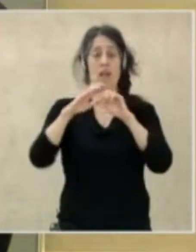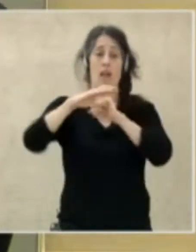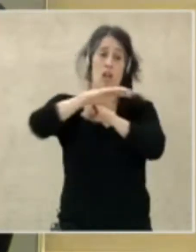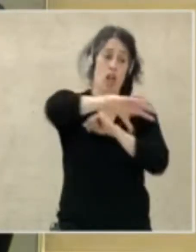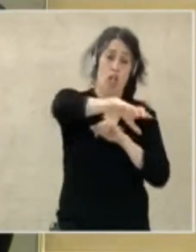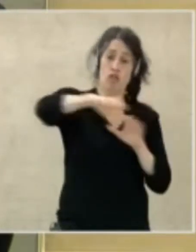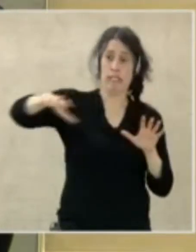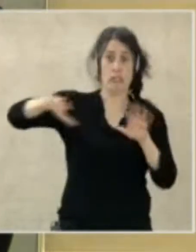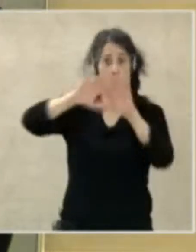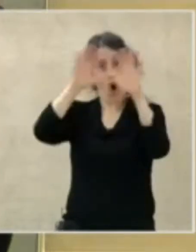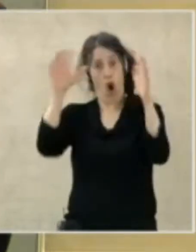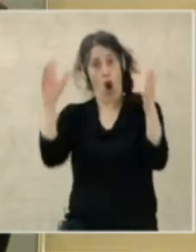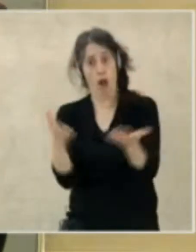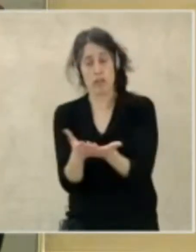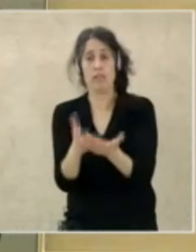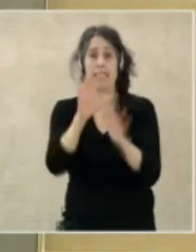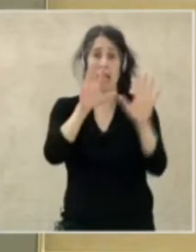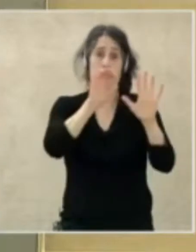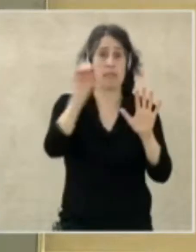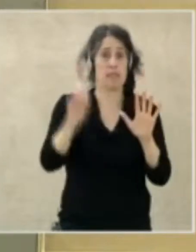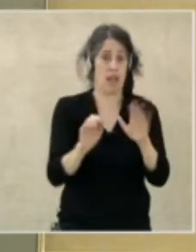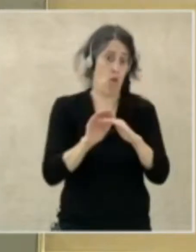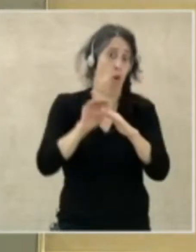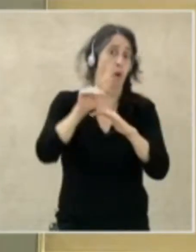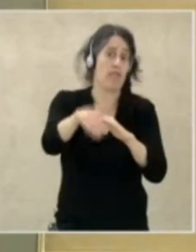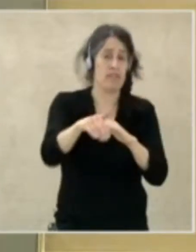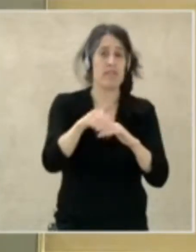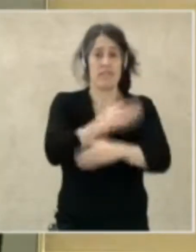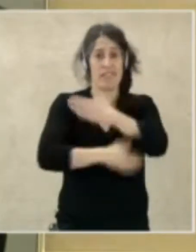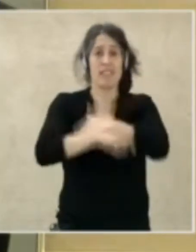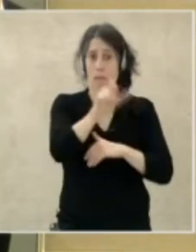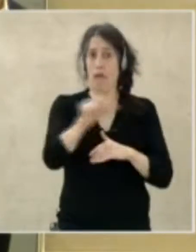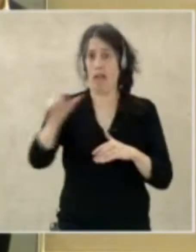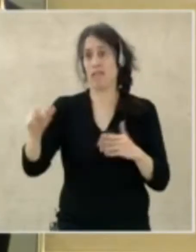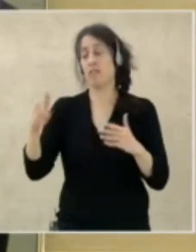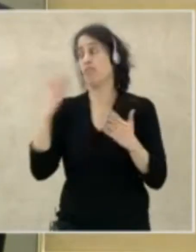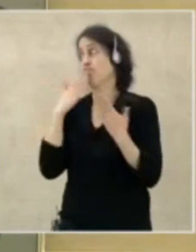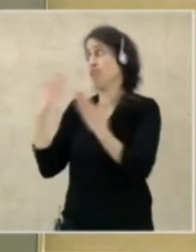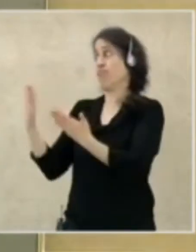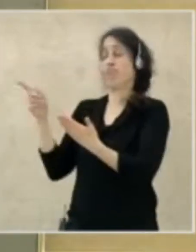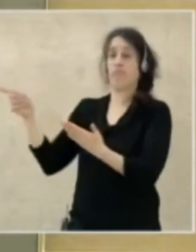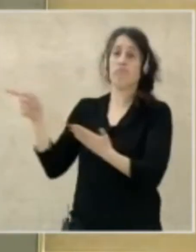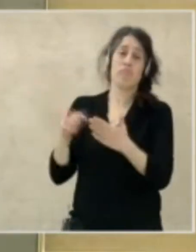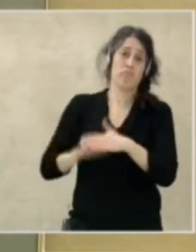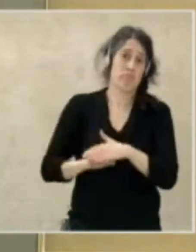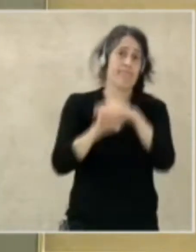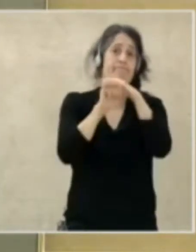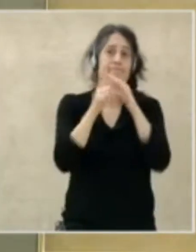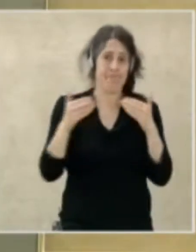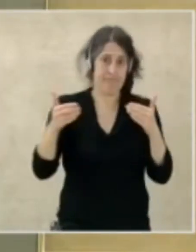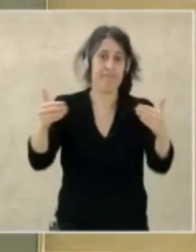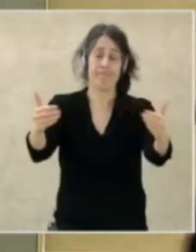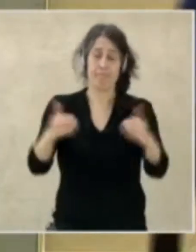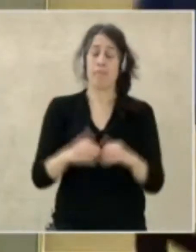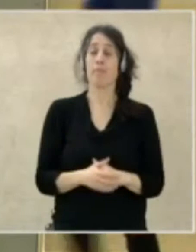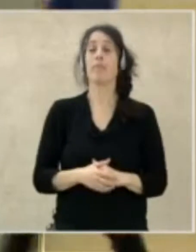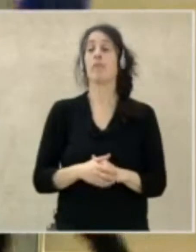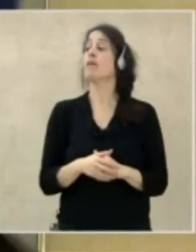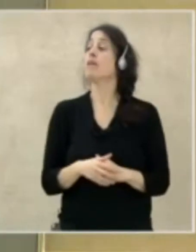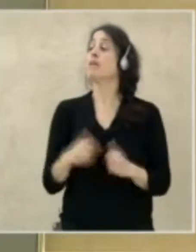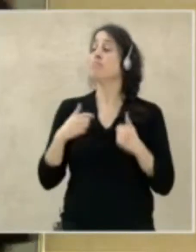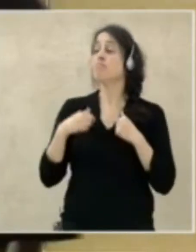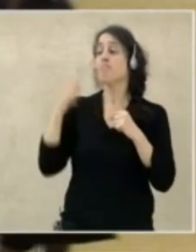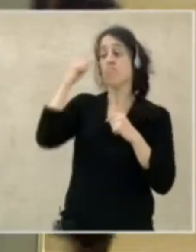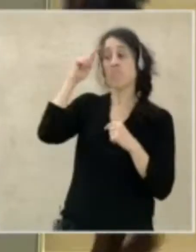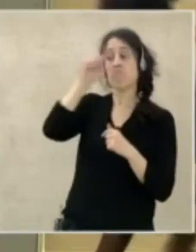in the world. First, let us begin with our most important question, which concerns the very term persons with disabilities. Do you agree